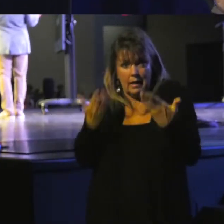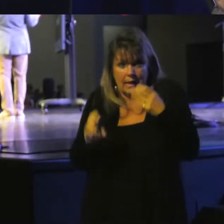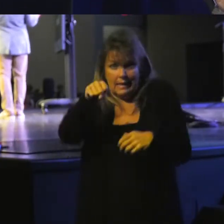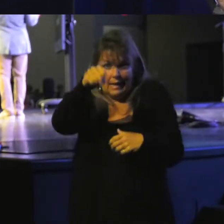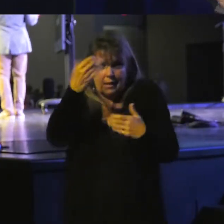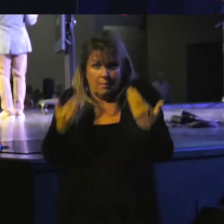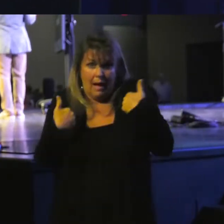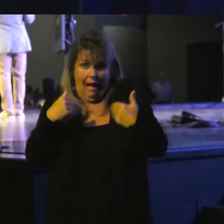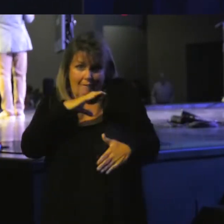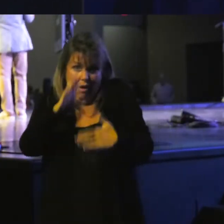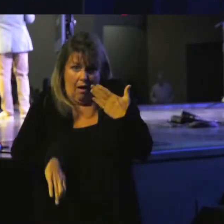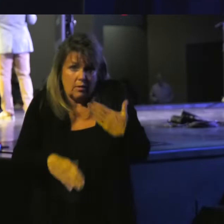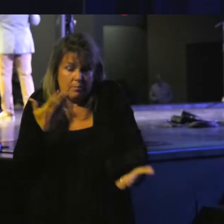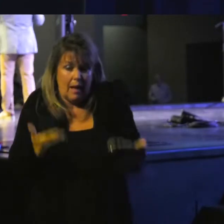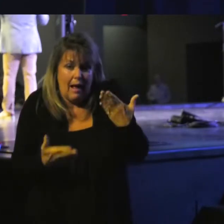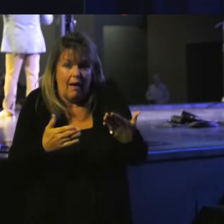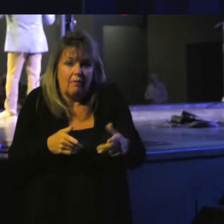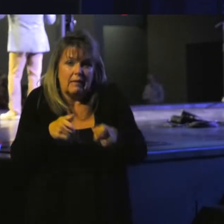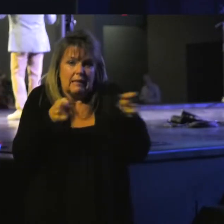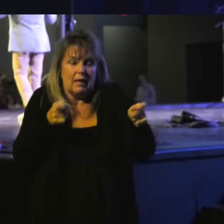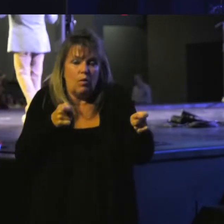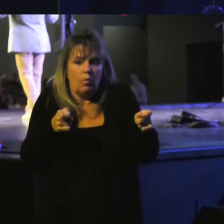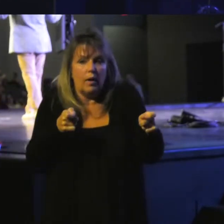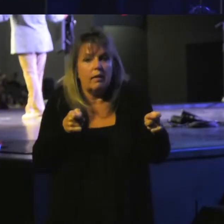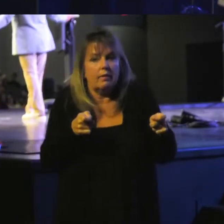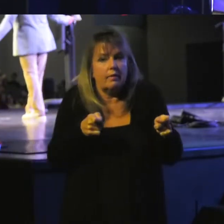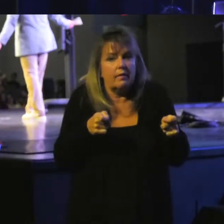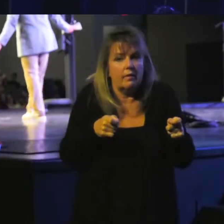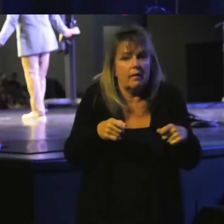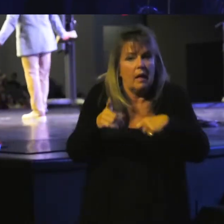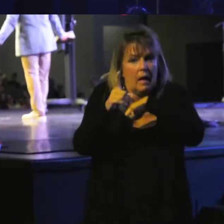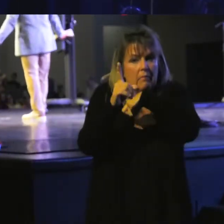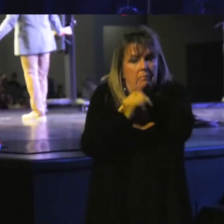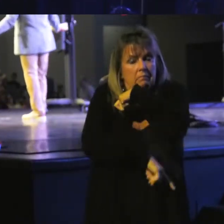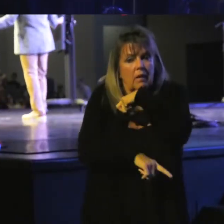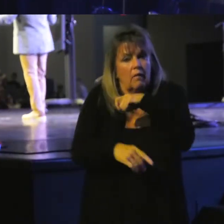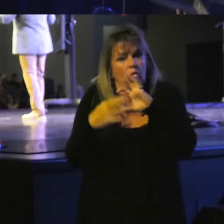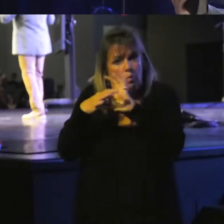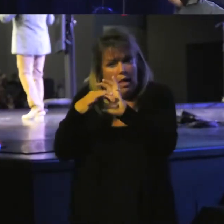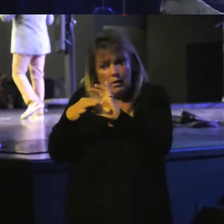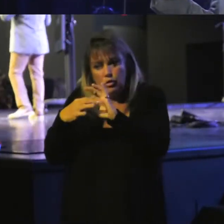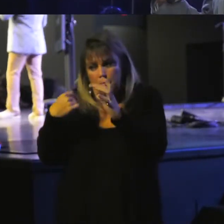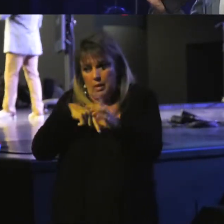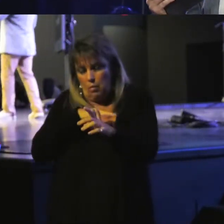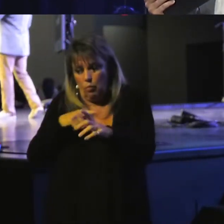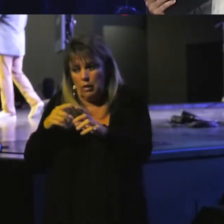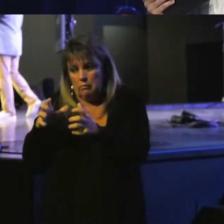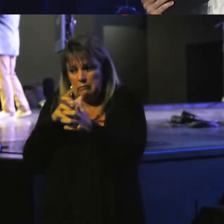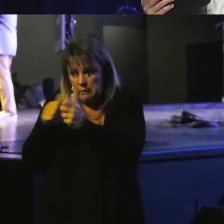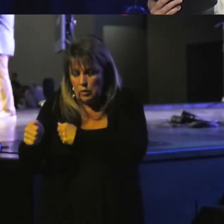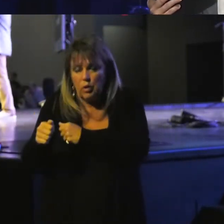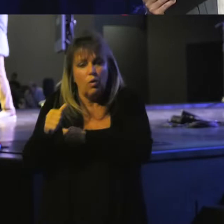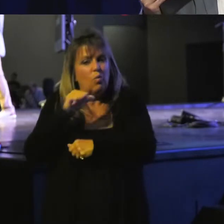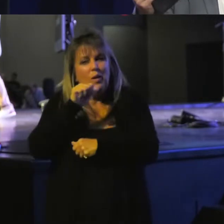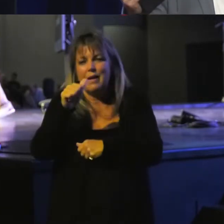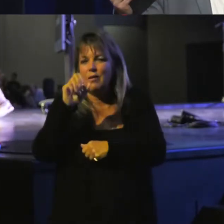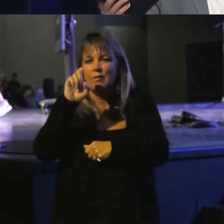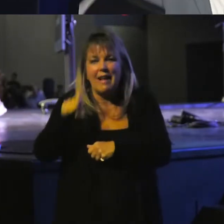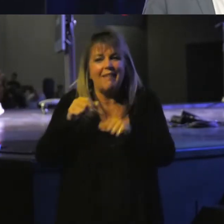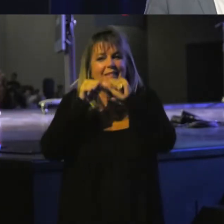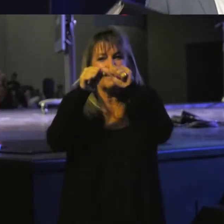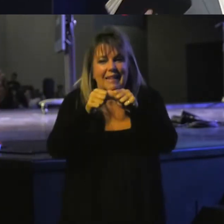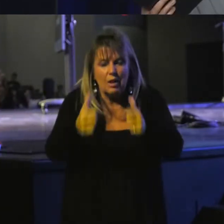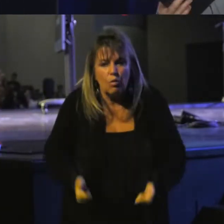of our struggles, we may have to deal with the fallout from relationships that we've hurt, but we no longer have to live under the